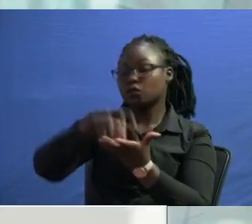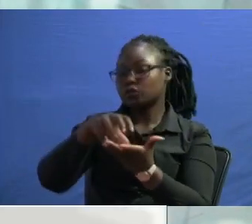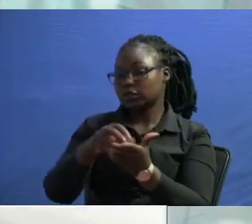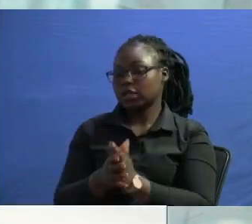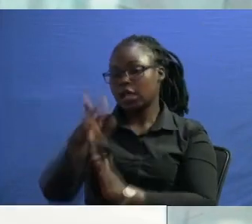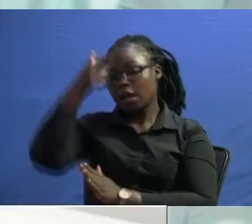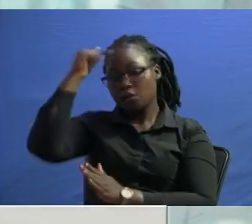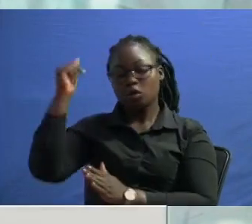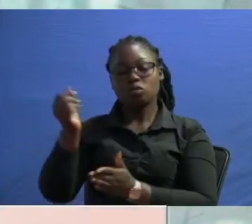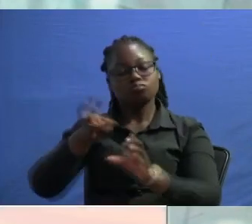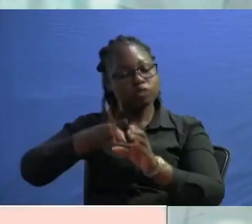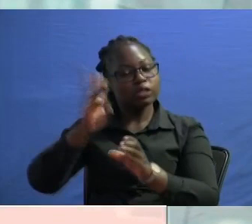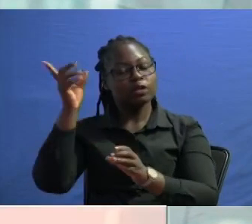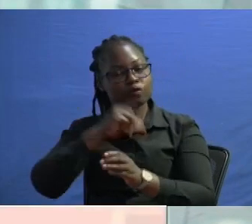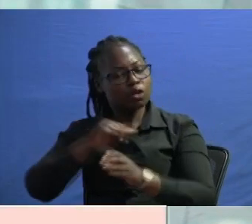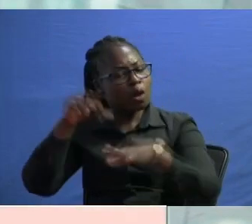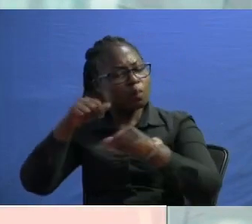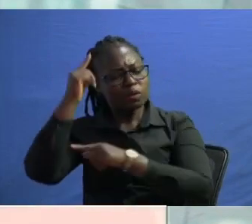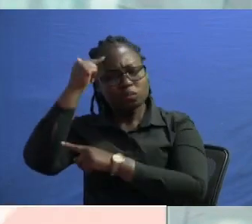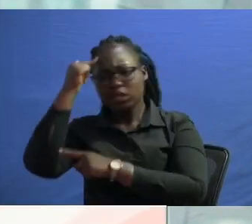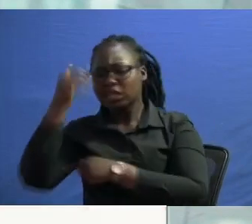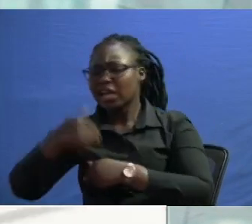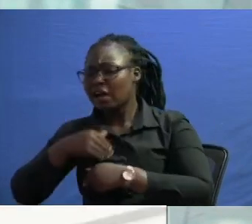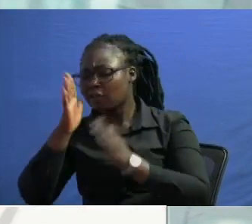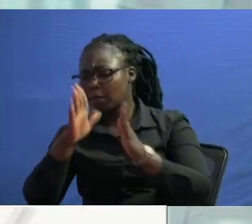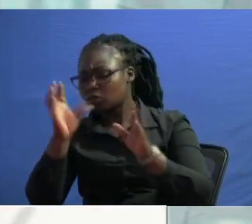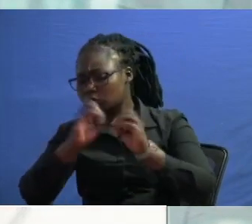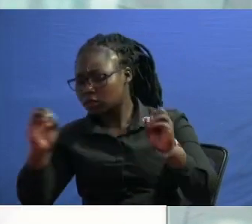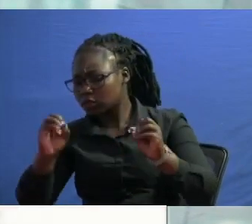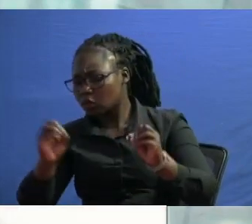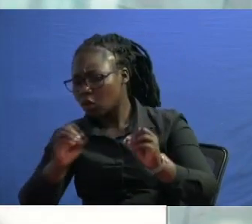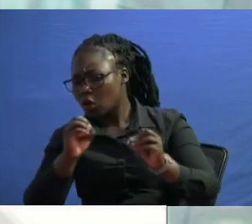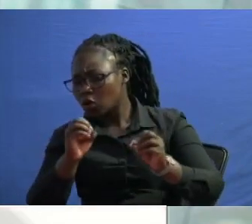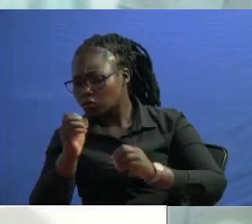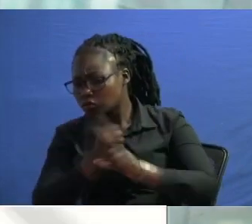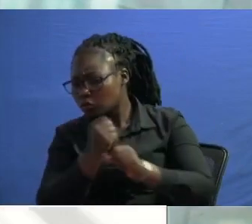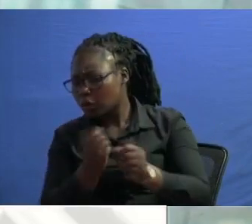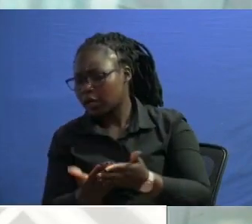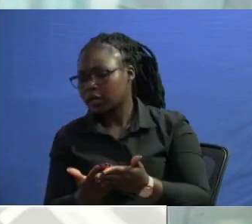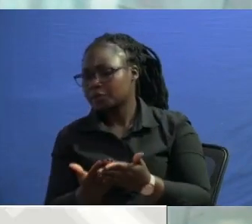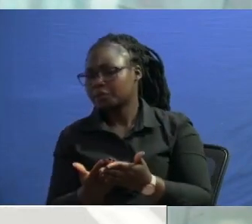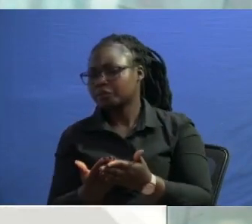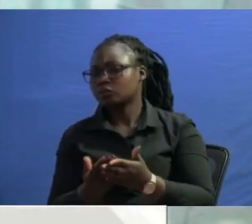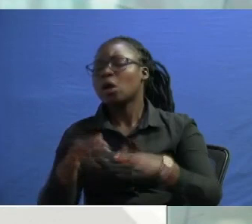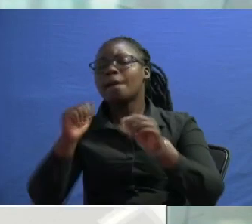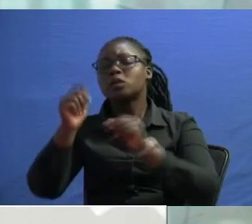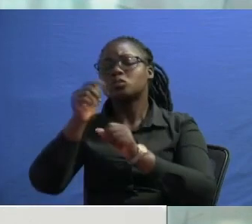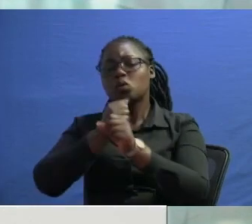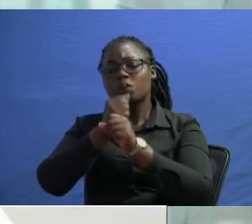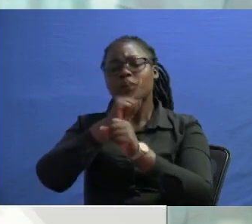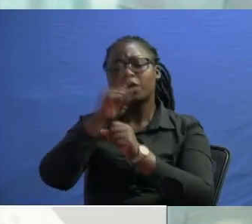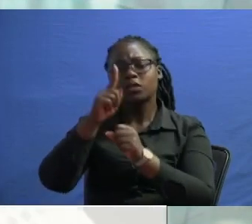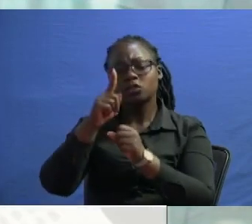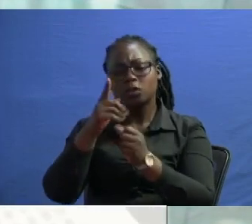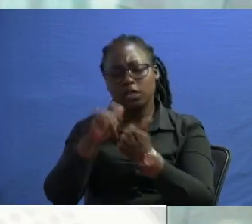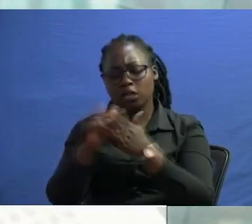because he has resigned do you think that there will be another one to take charge power abhors vacuum and you are going to ensure that you're going to